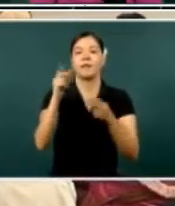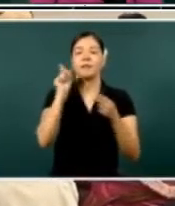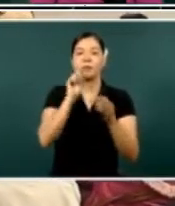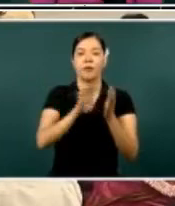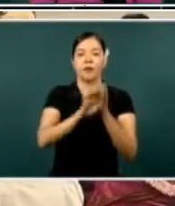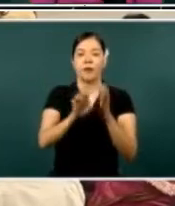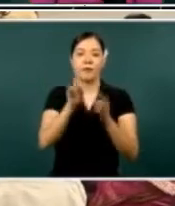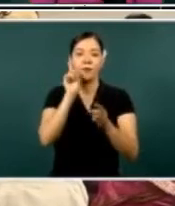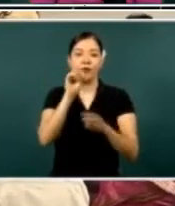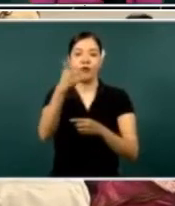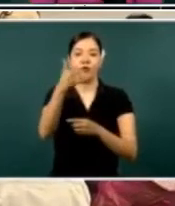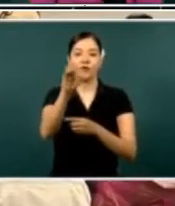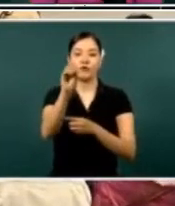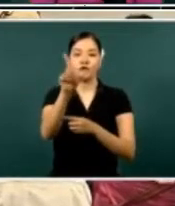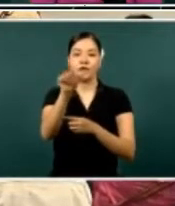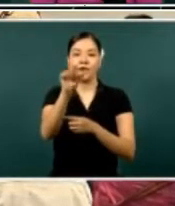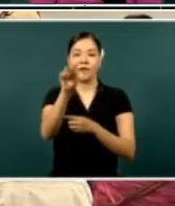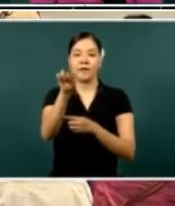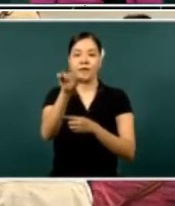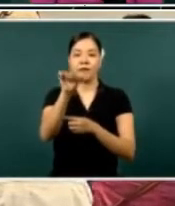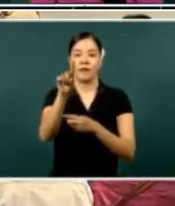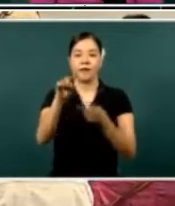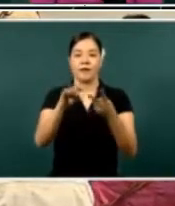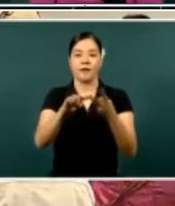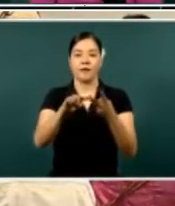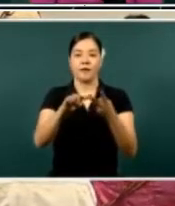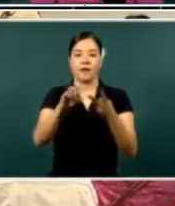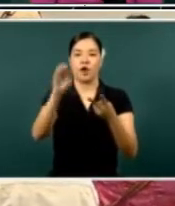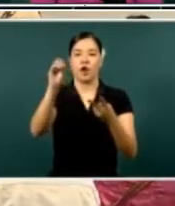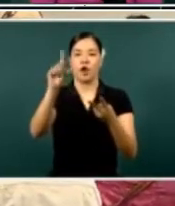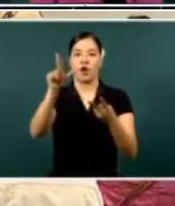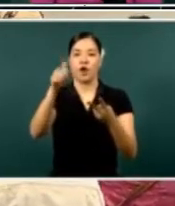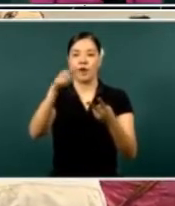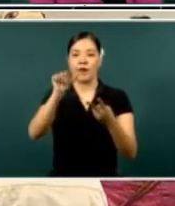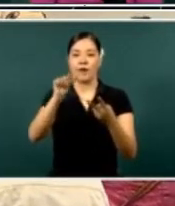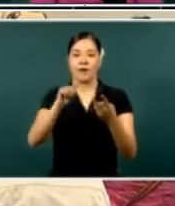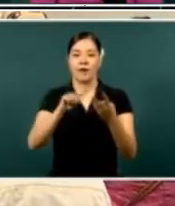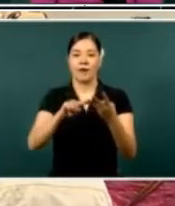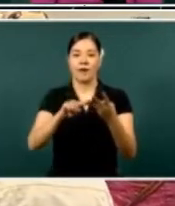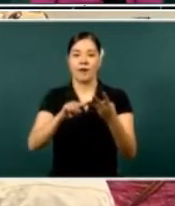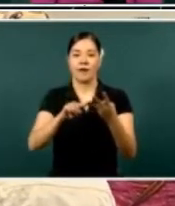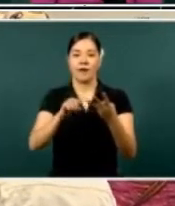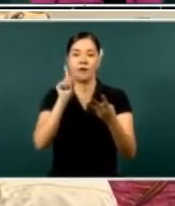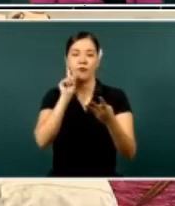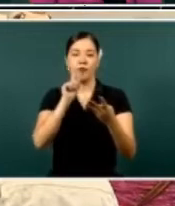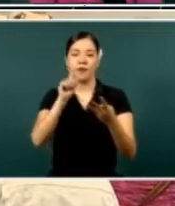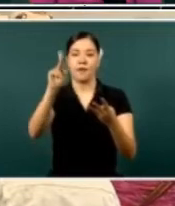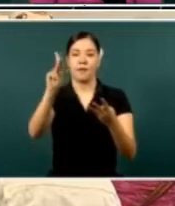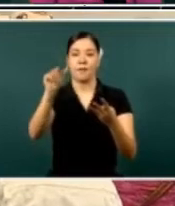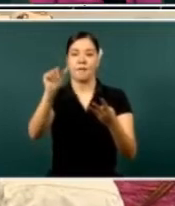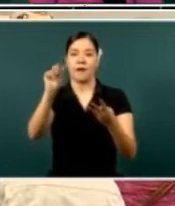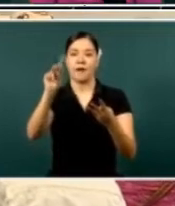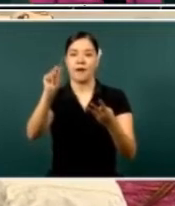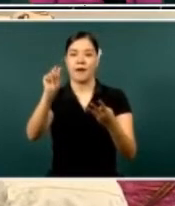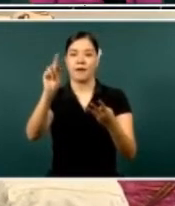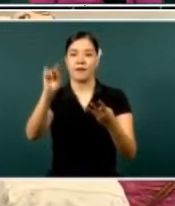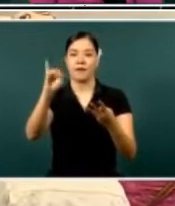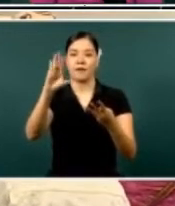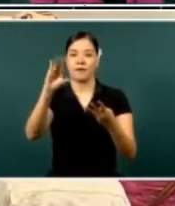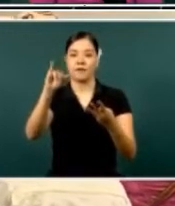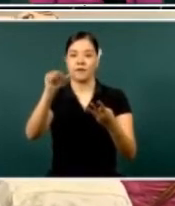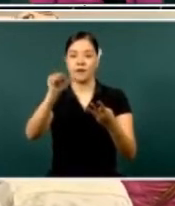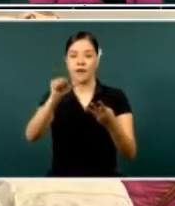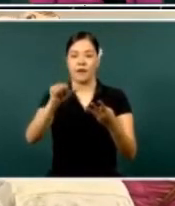So these three, Ochu, Santillán, and, uh, Patricia Guadalupe Ramirez.